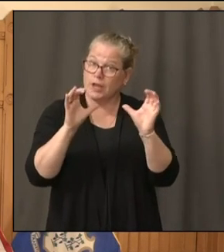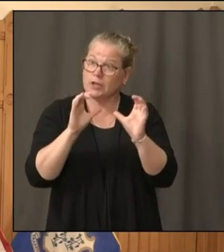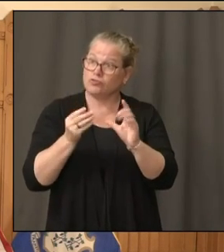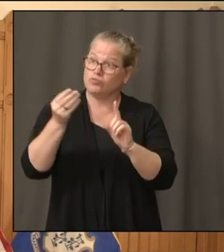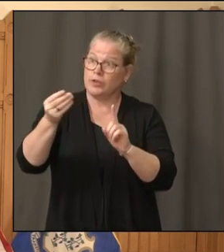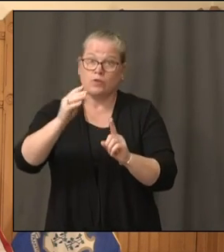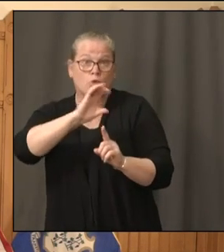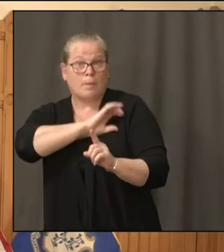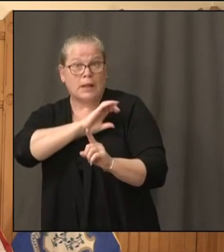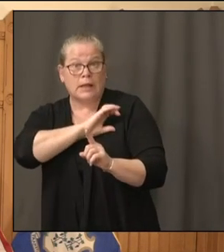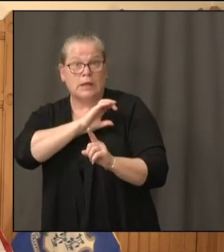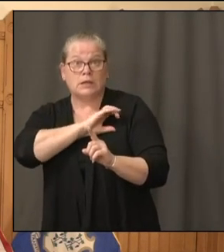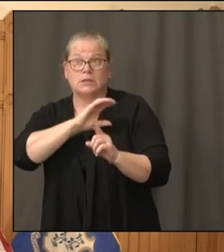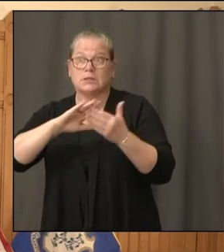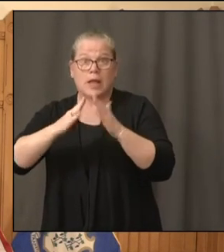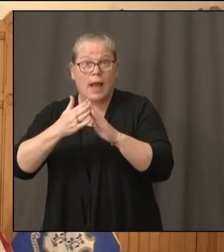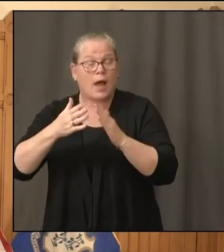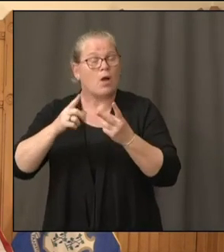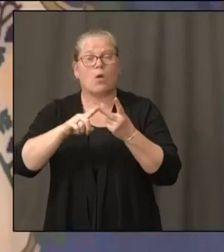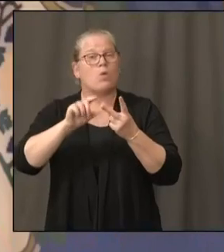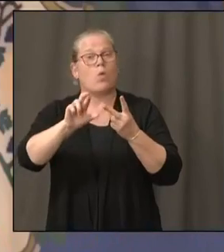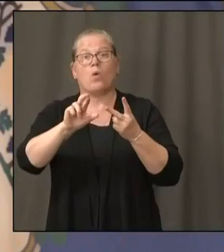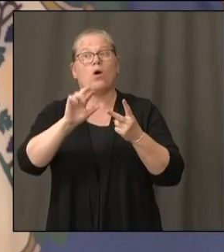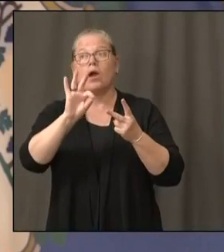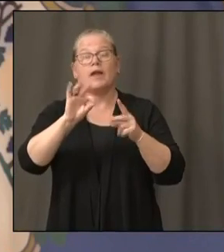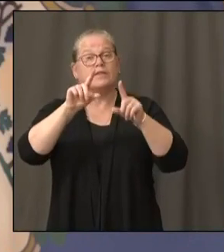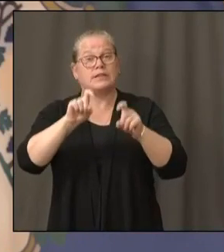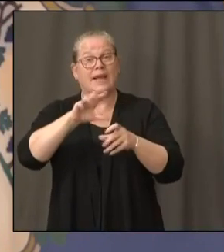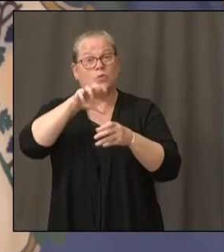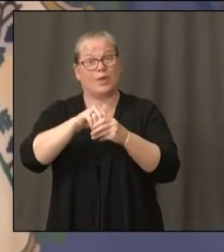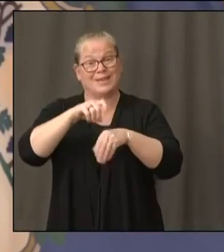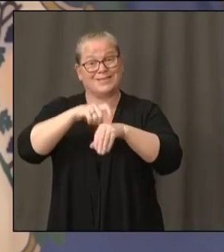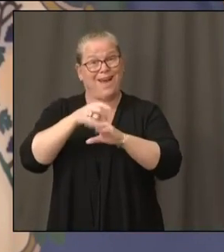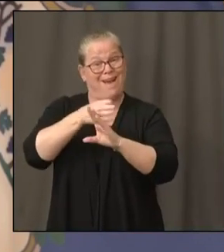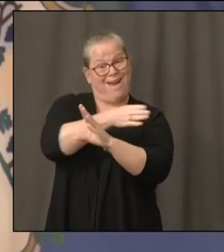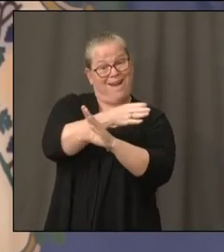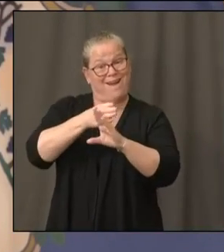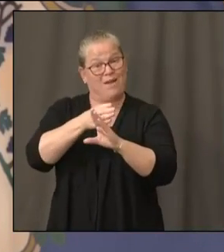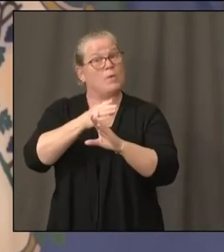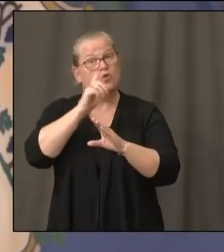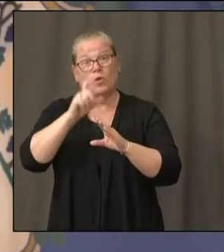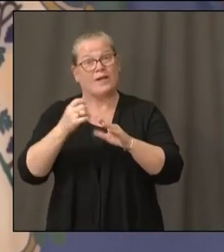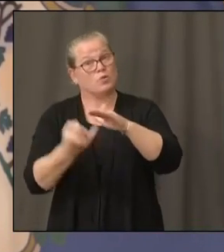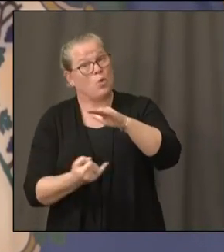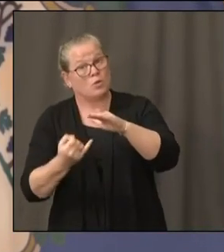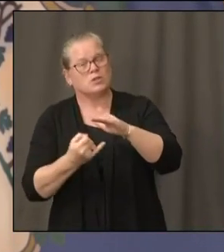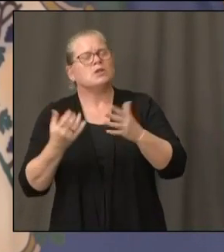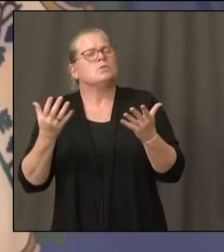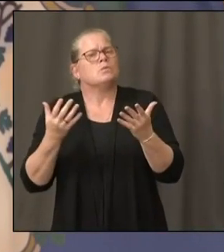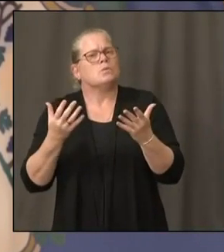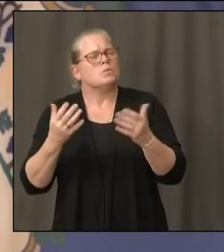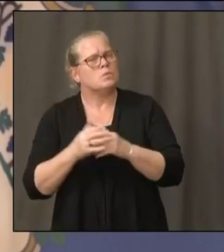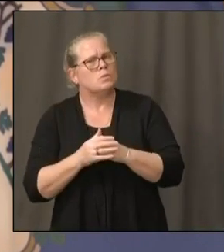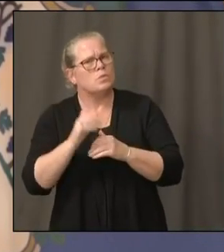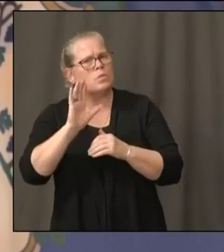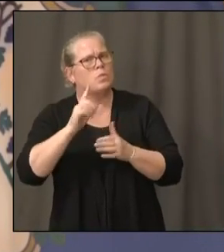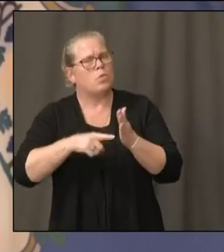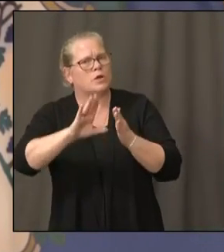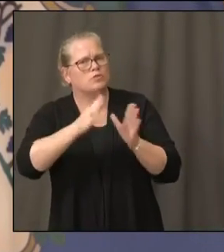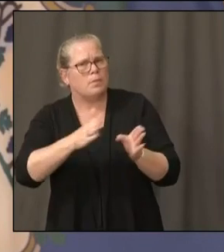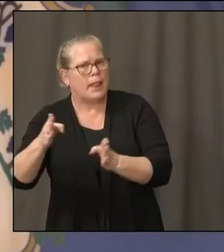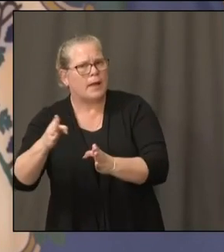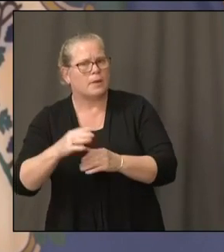of time be able to avoid quarantining? Right now, when you get off the plane, you're going to have to self